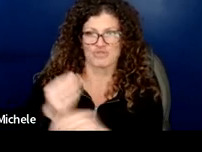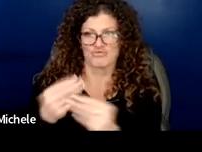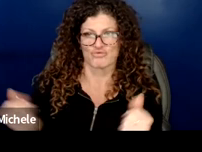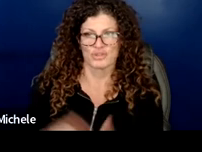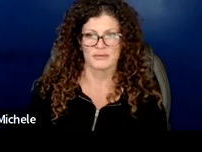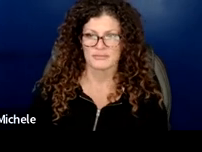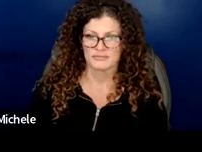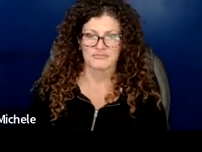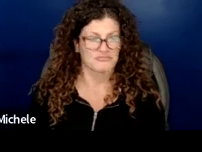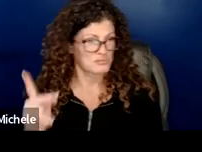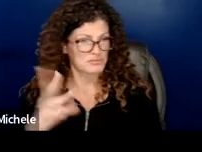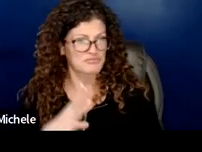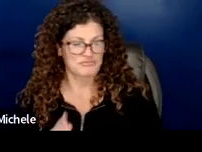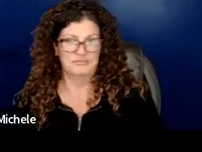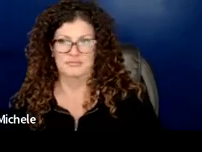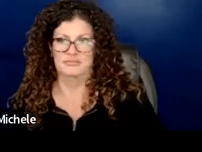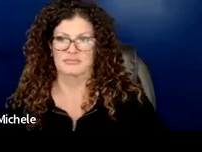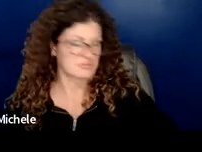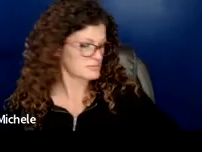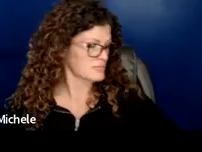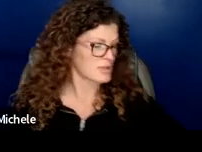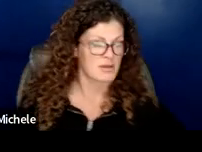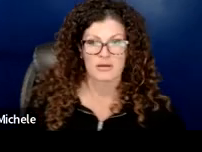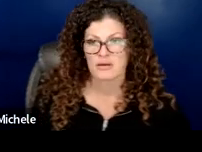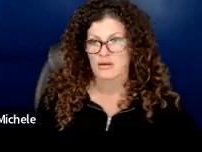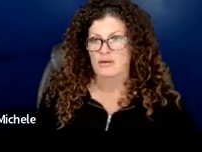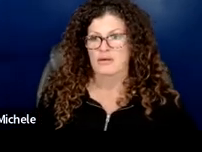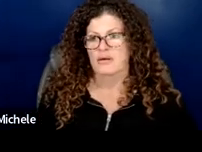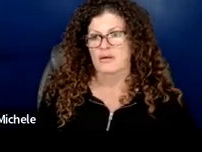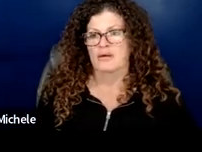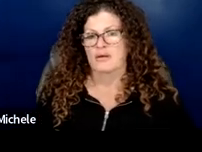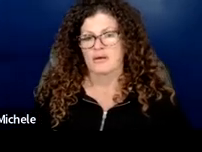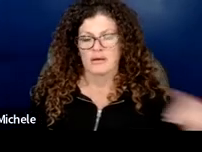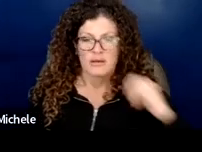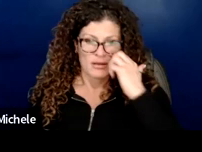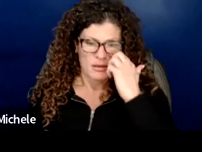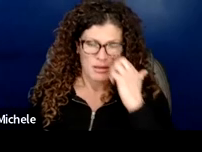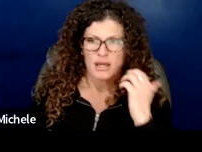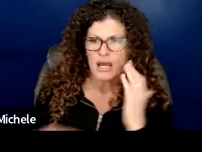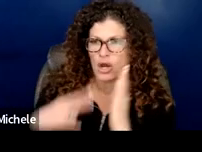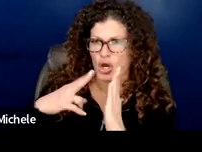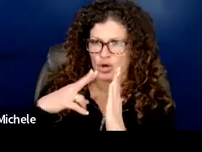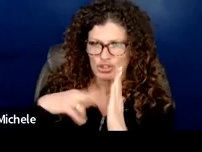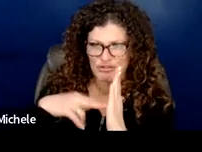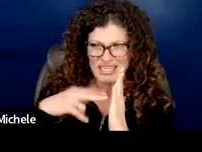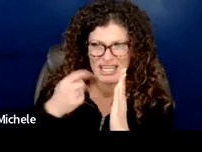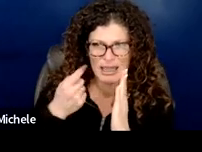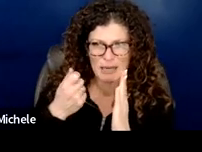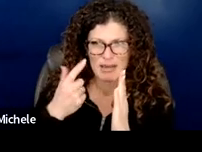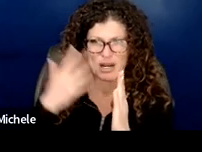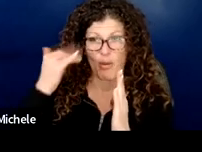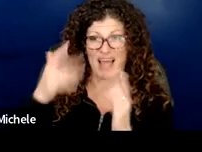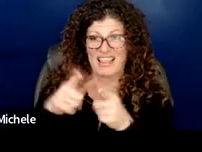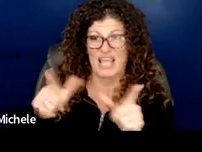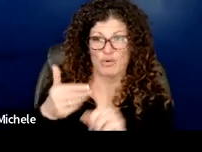with that yeah but i i like again i was reading between the lines here about like why maybe taking the language out that was